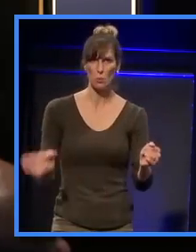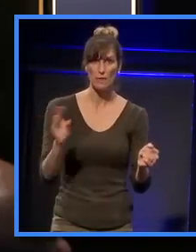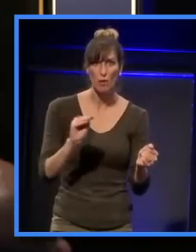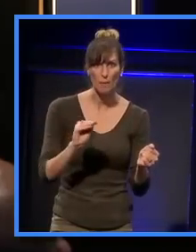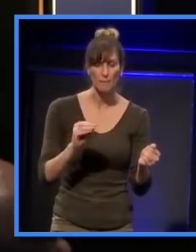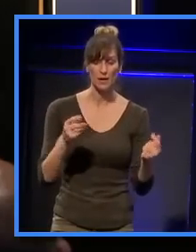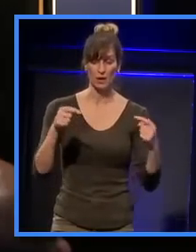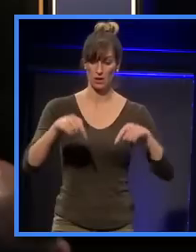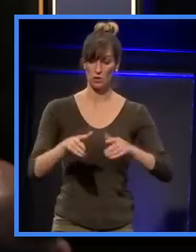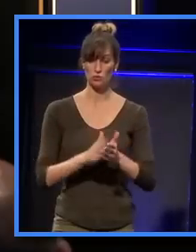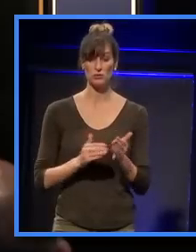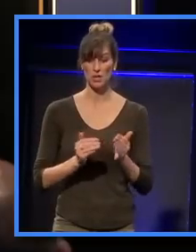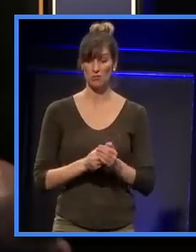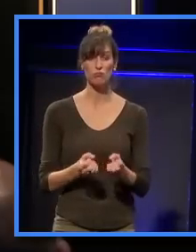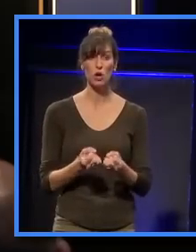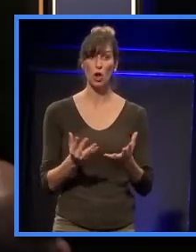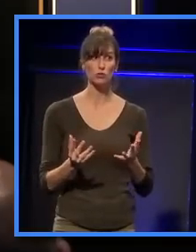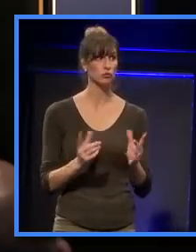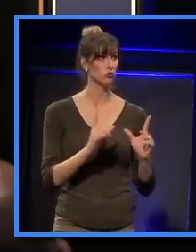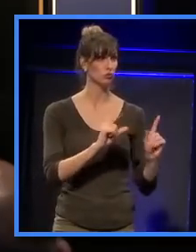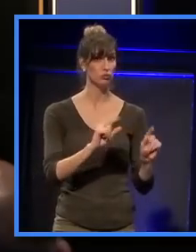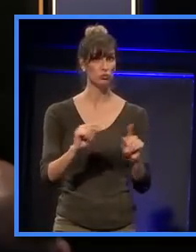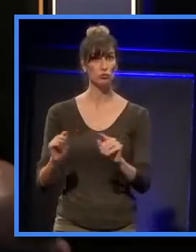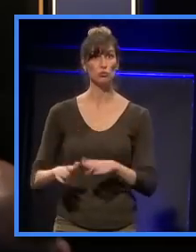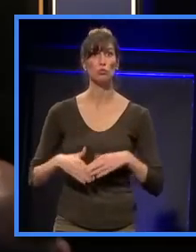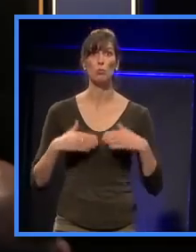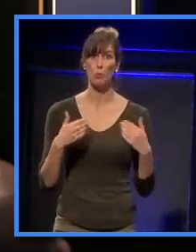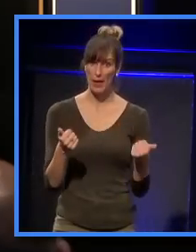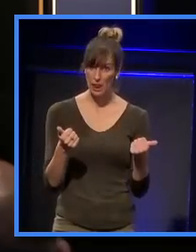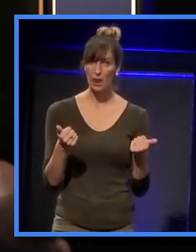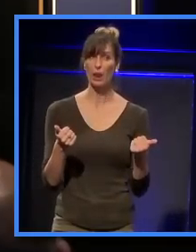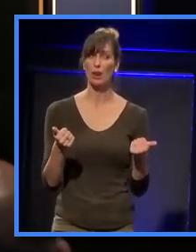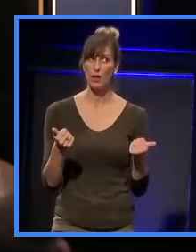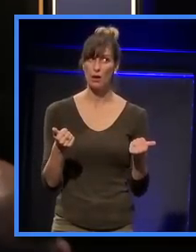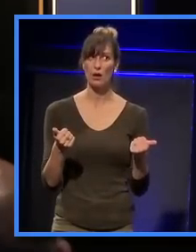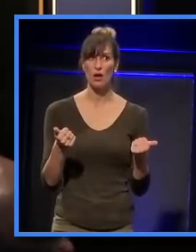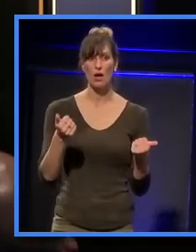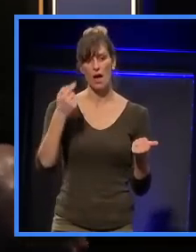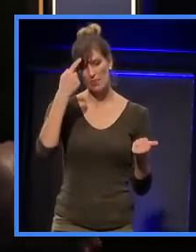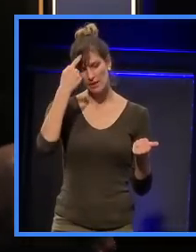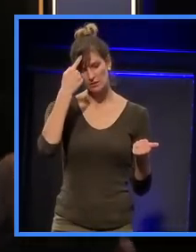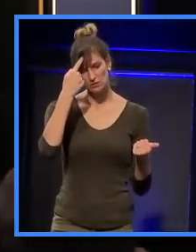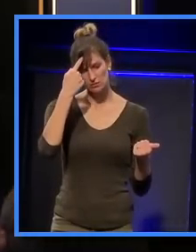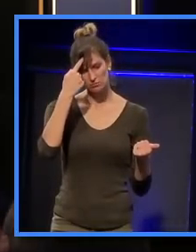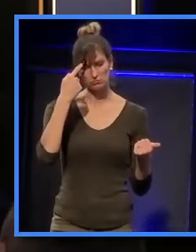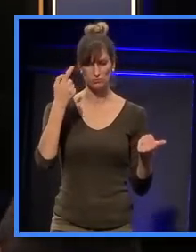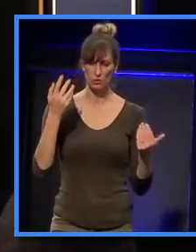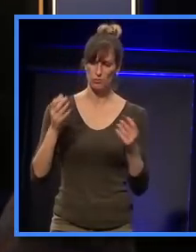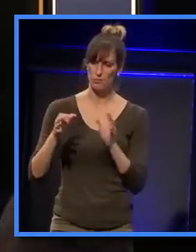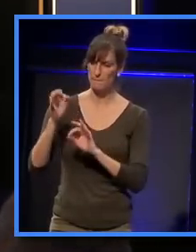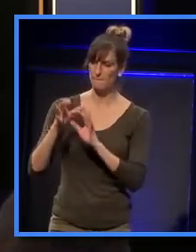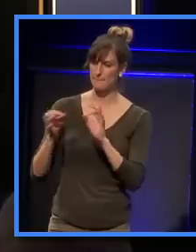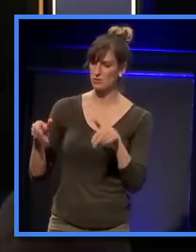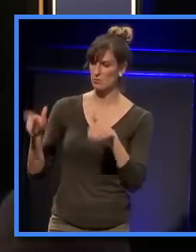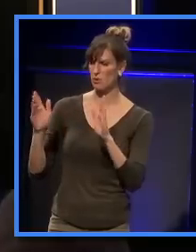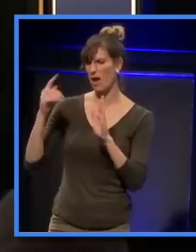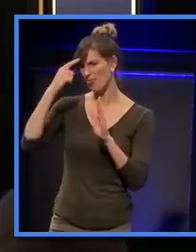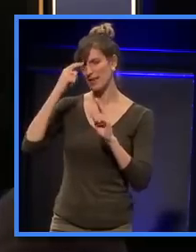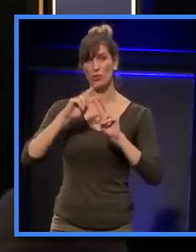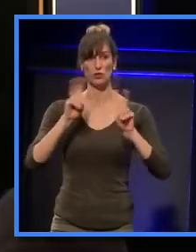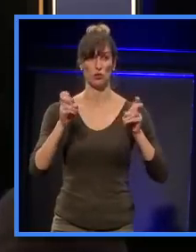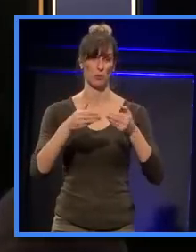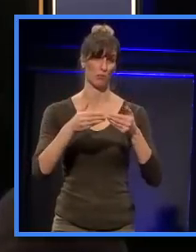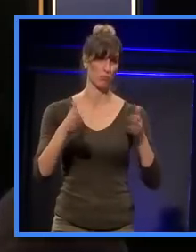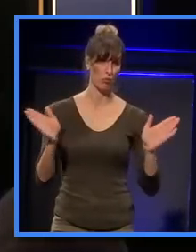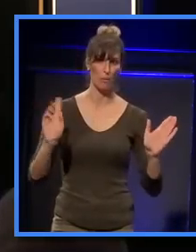here that I think are as important as to the way in which we measure buildings. So, I mean, I think it's a pretty broad topic, but I would